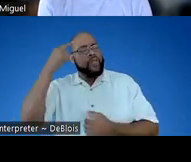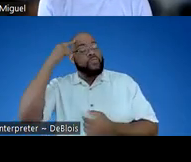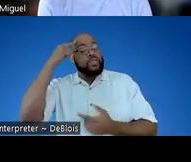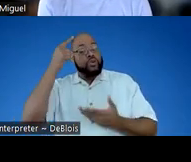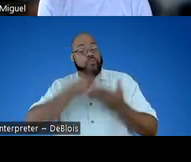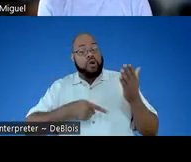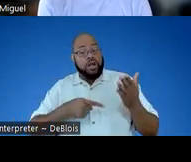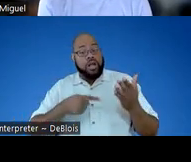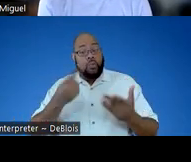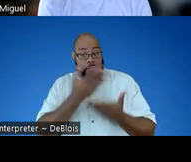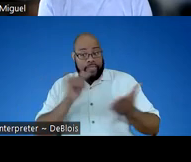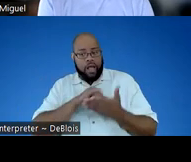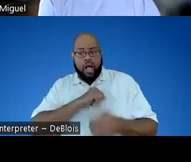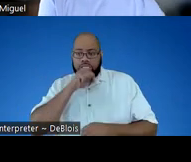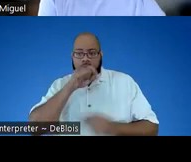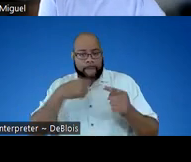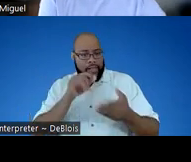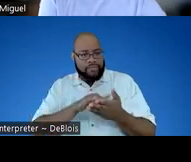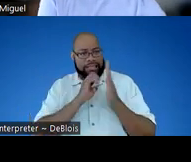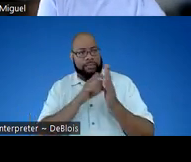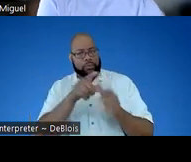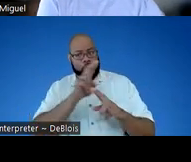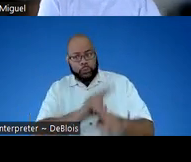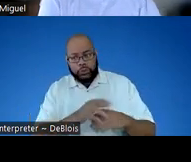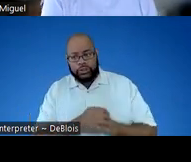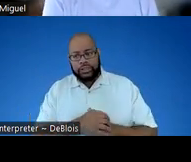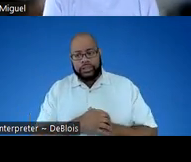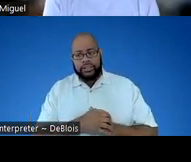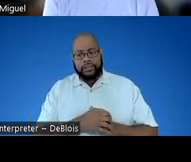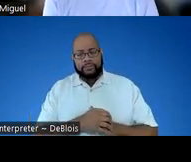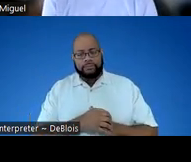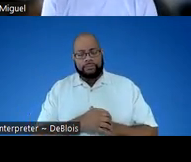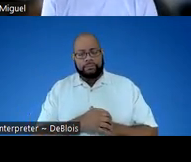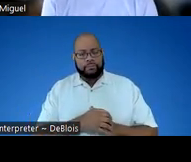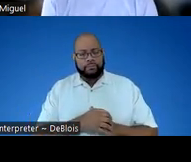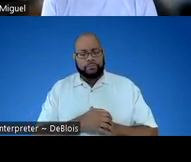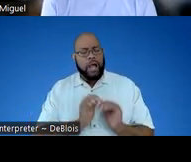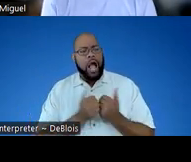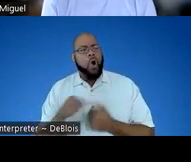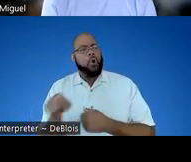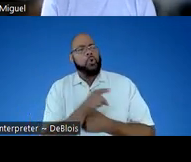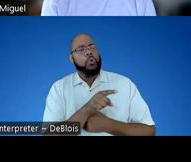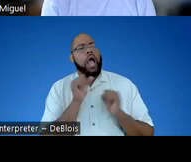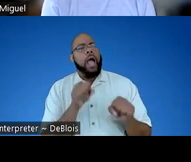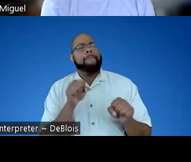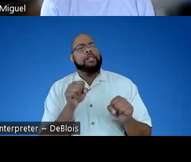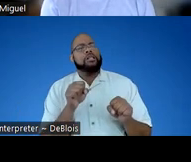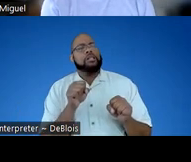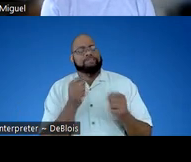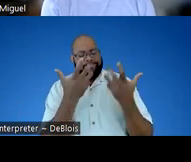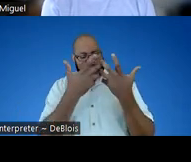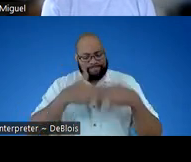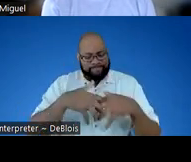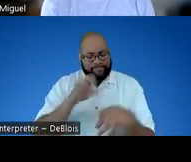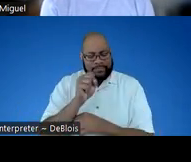I, one thing that I love about the examples that you're using is, um, how you are able to integrate